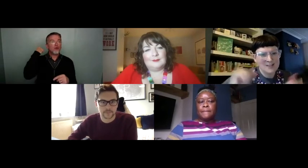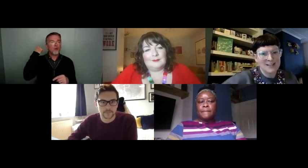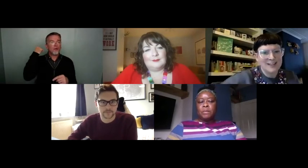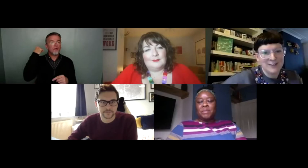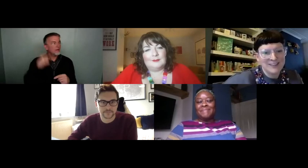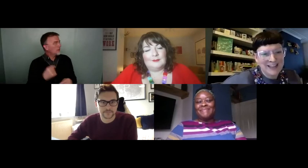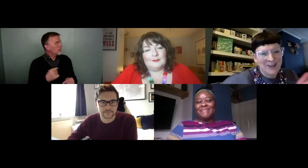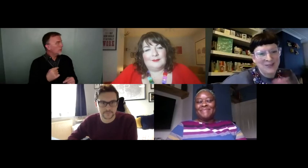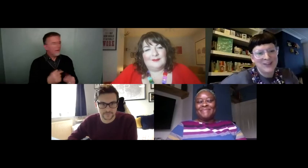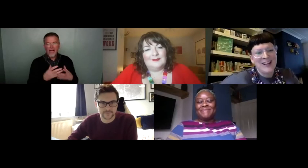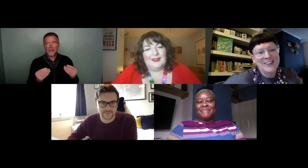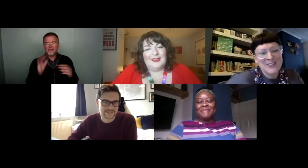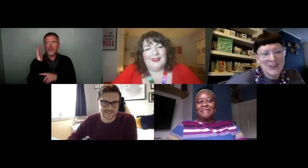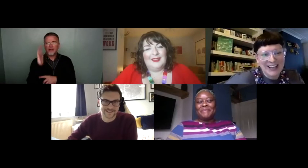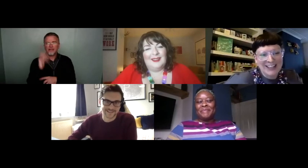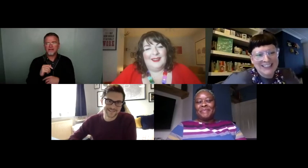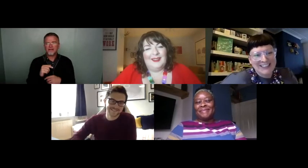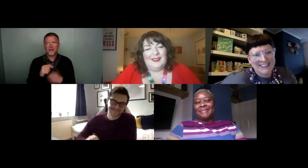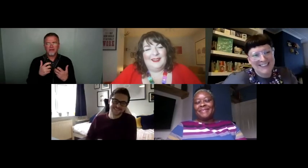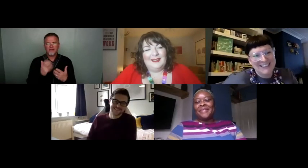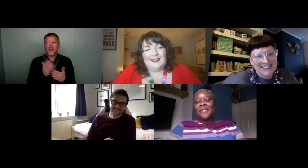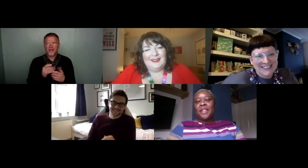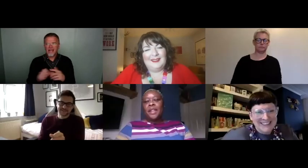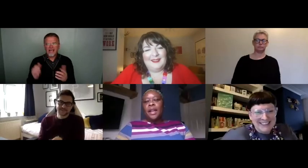does it even count? Um,